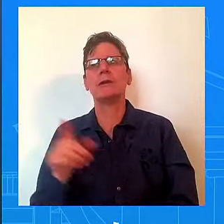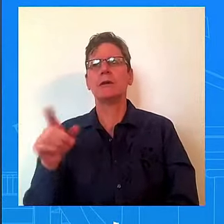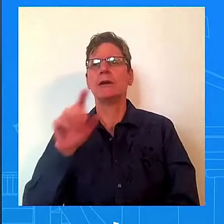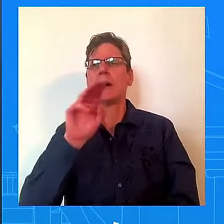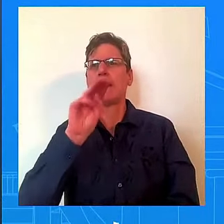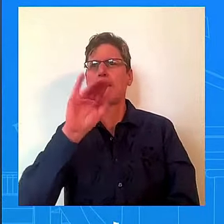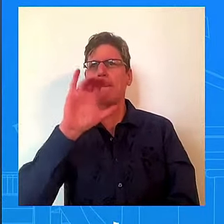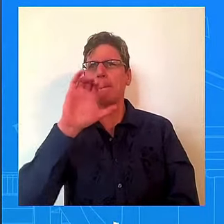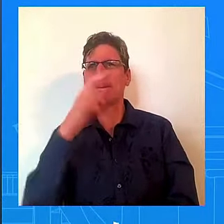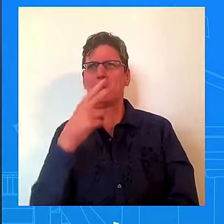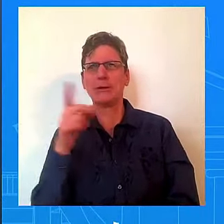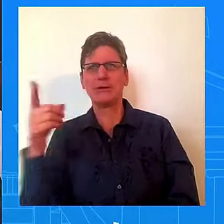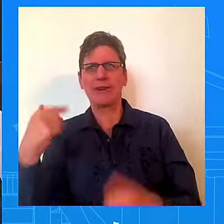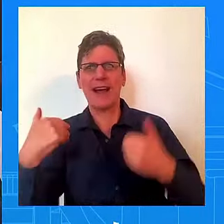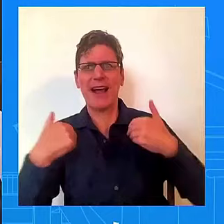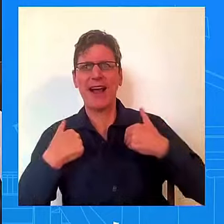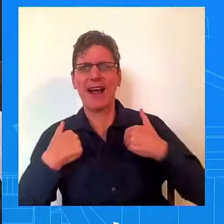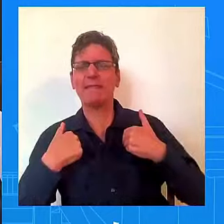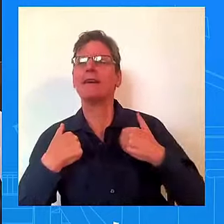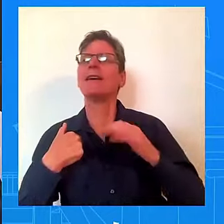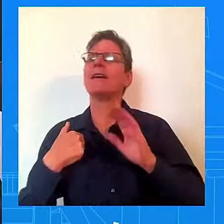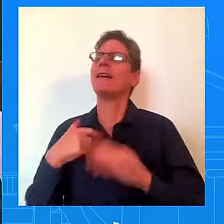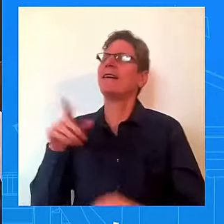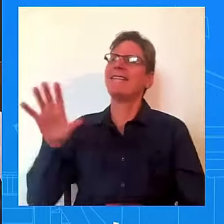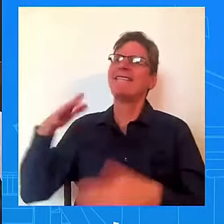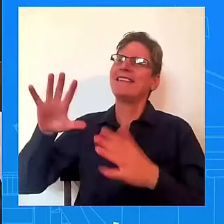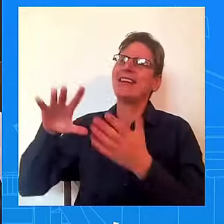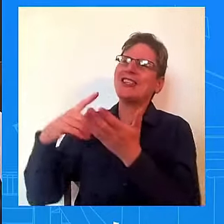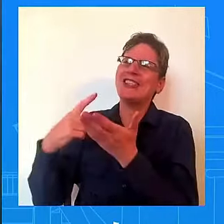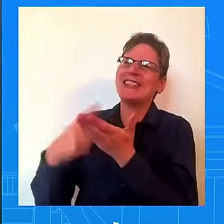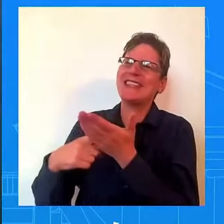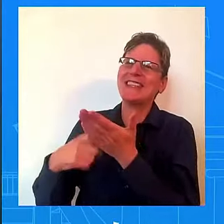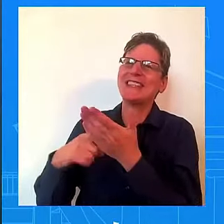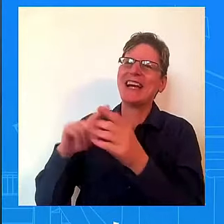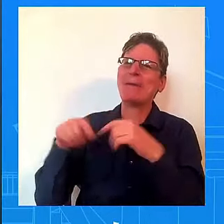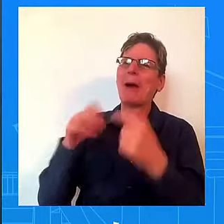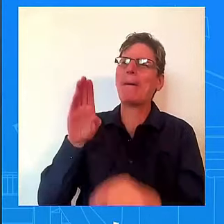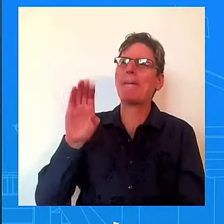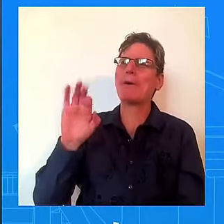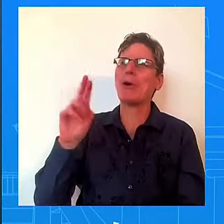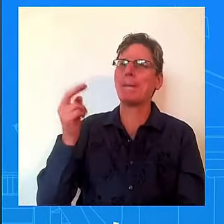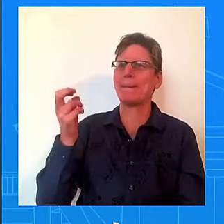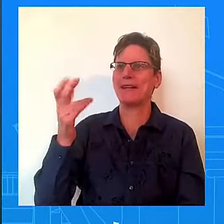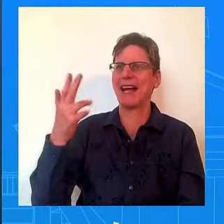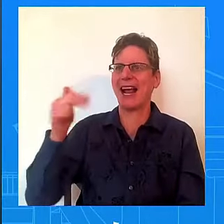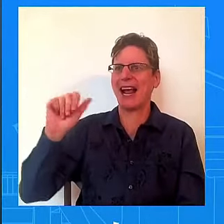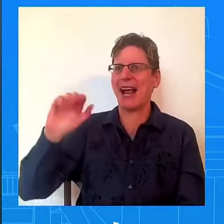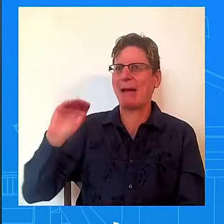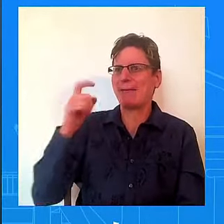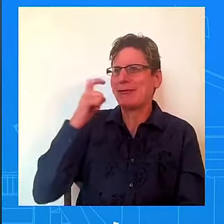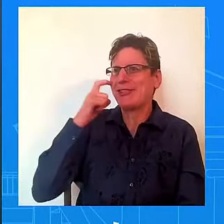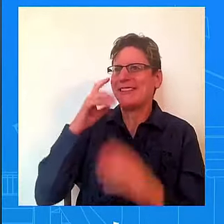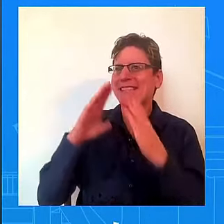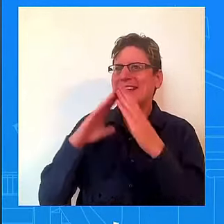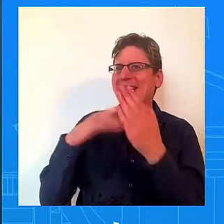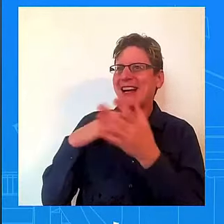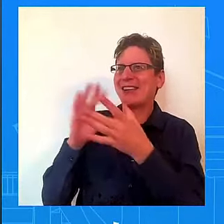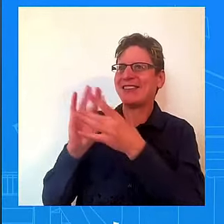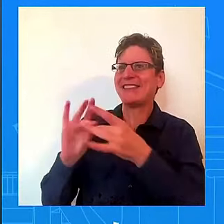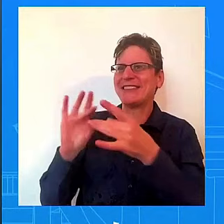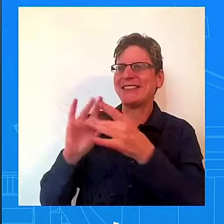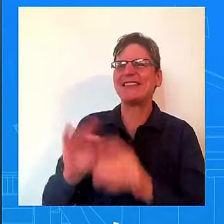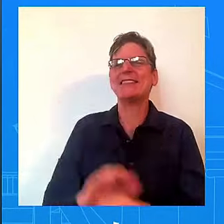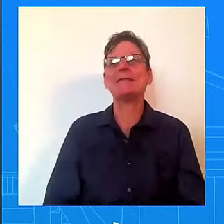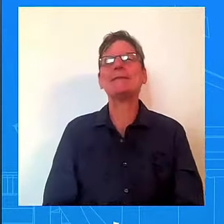he had. And the Air Force One landing. Well, I mean, I think if you look at the president's travel and the vice president's travel, over the course of this